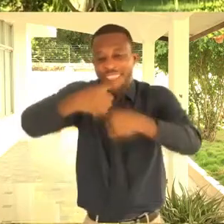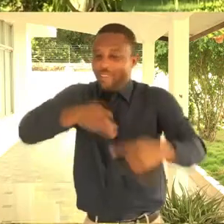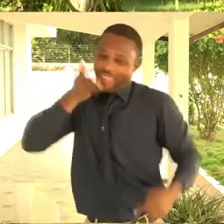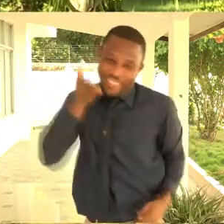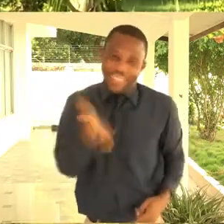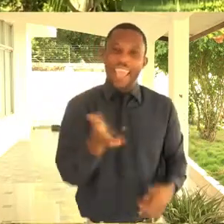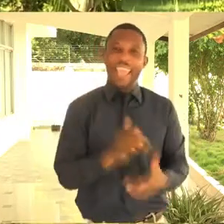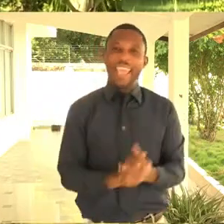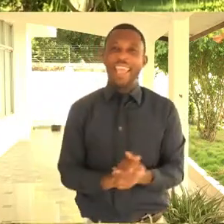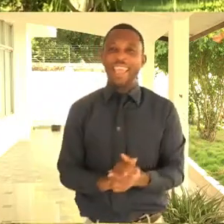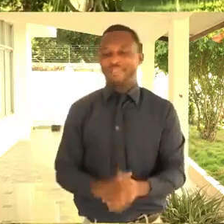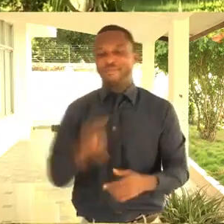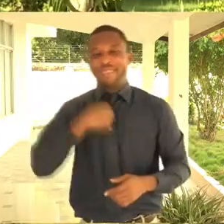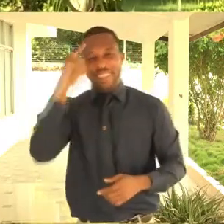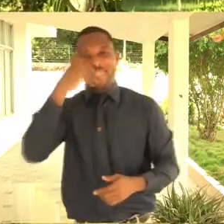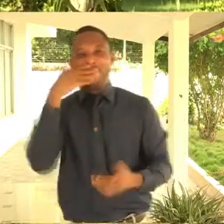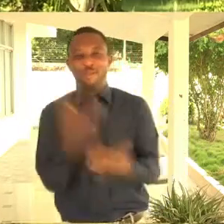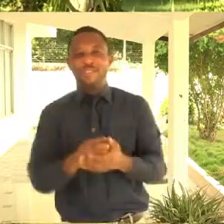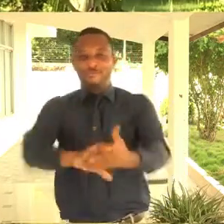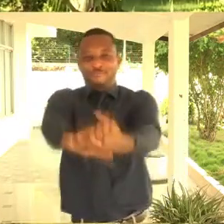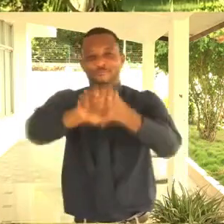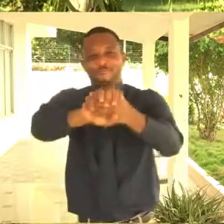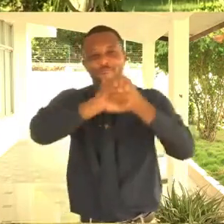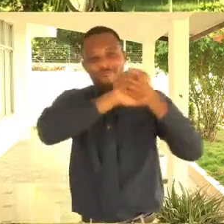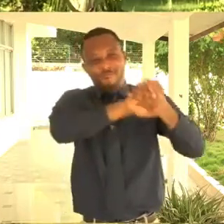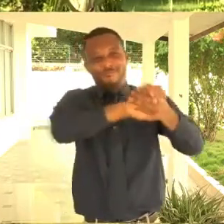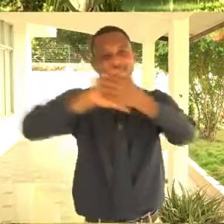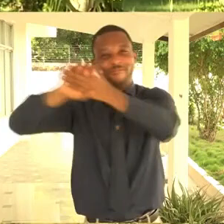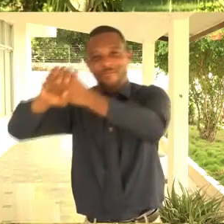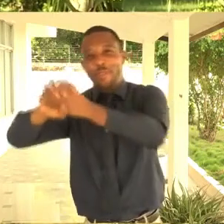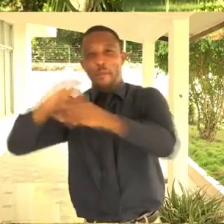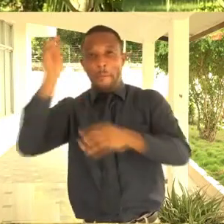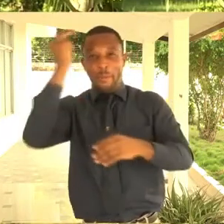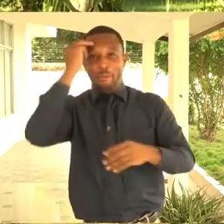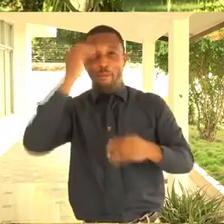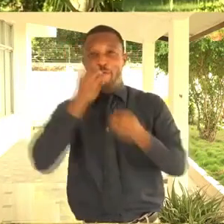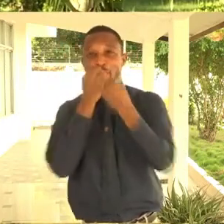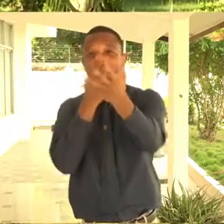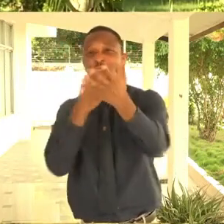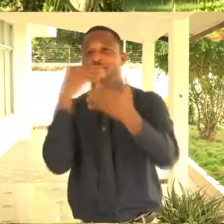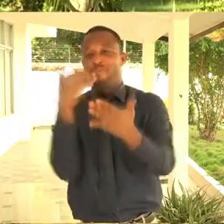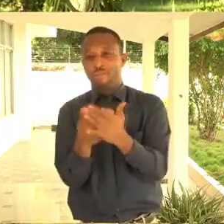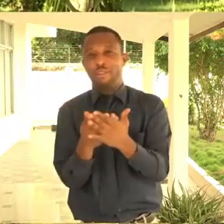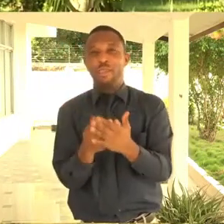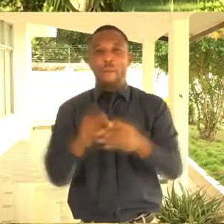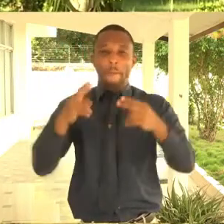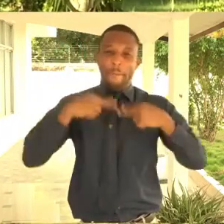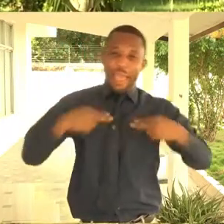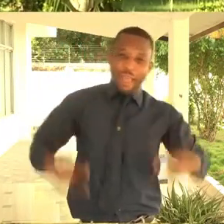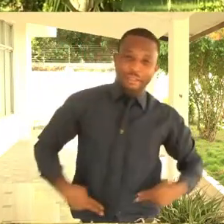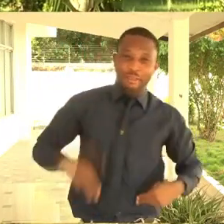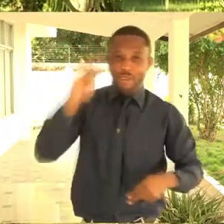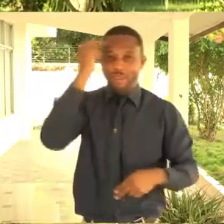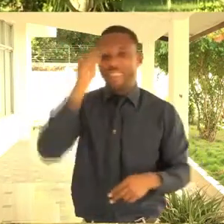check in there and everything will be in sign language. So I think it's a great, great plus for the Ministry of Information,